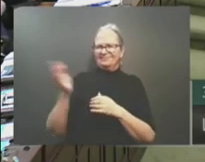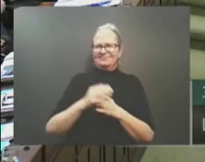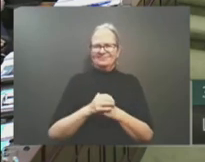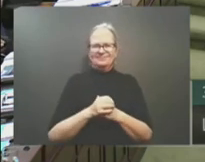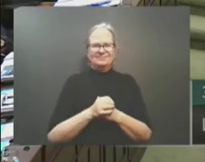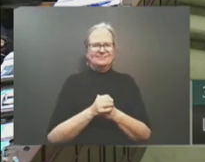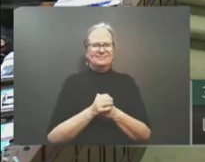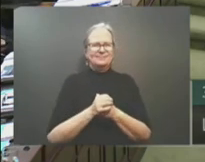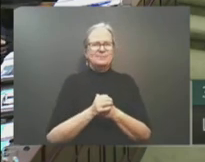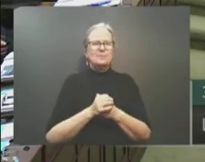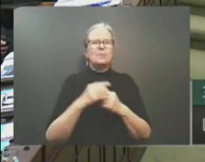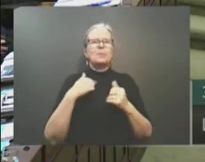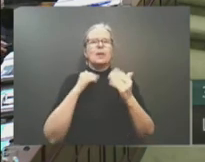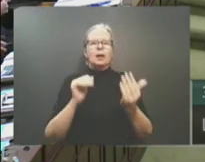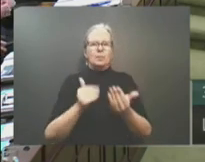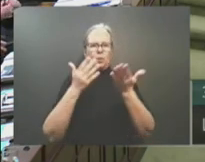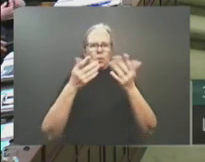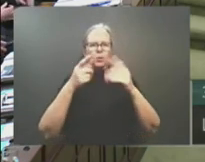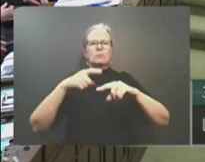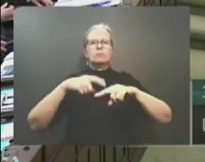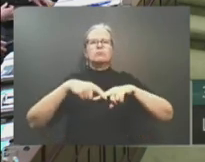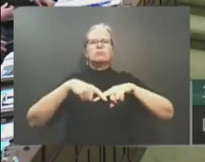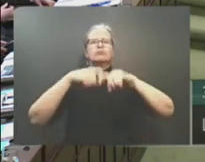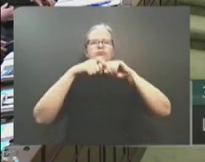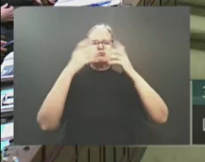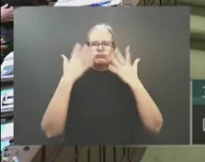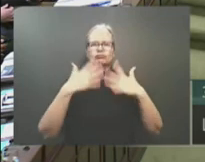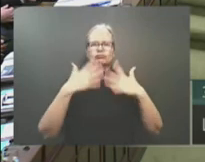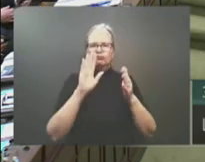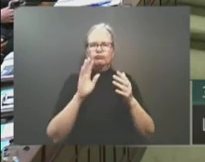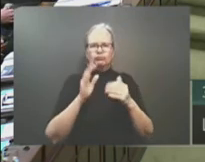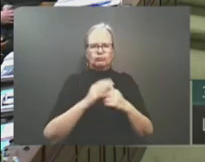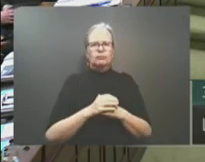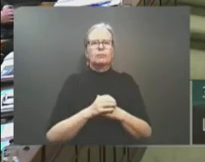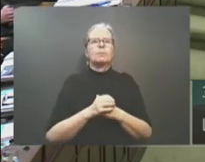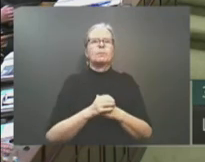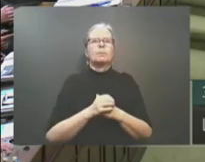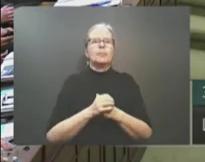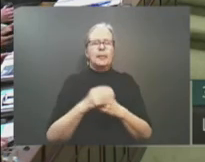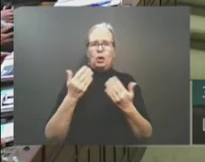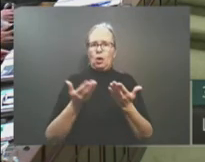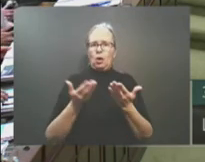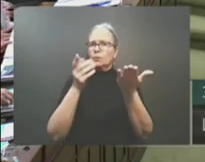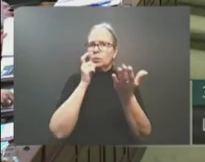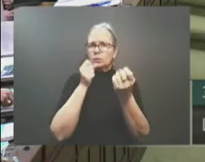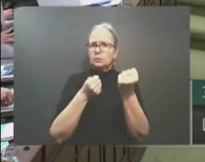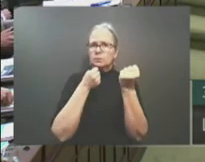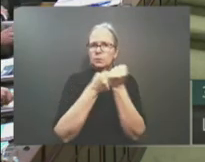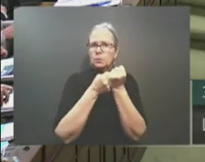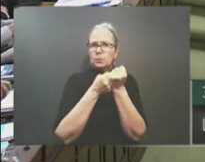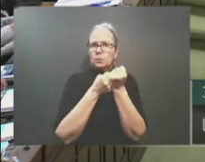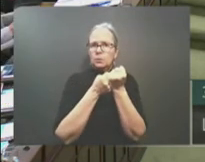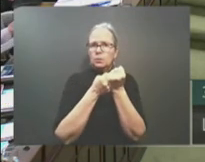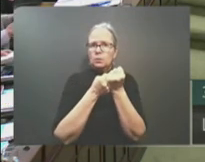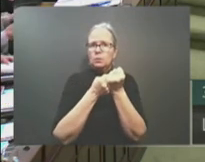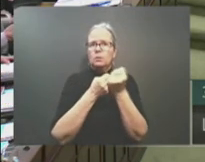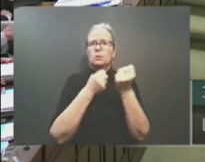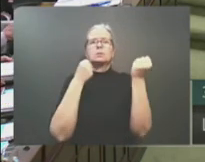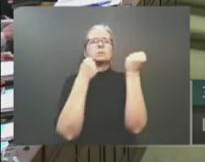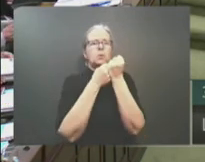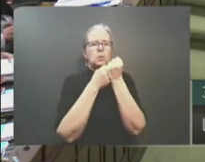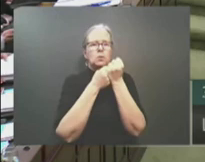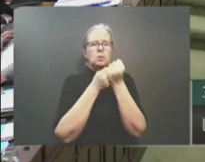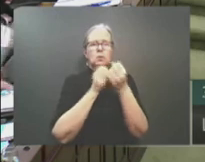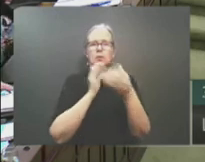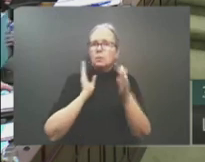having heard the motion to adjourn debate, all those in favour, please say aye. Aye. Any opposed, please say no.